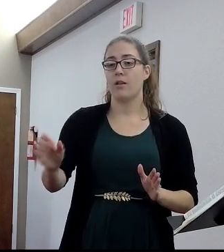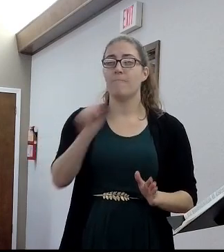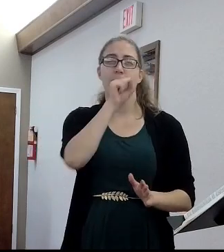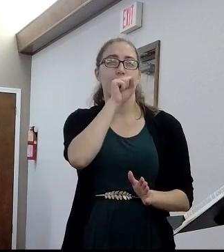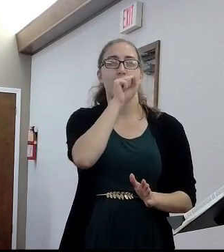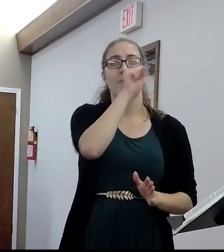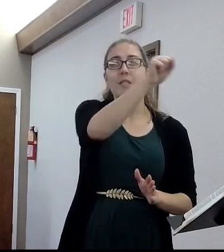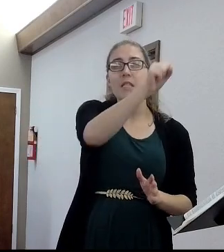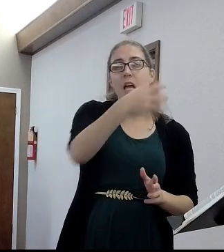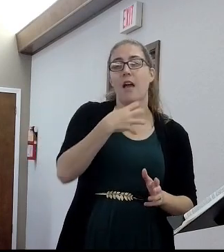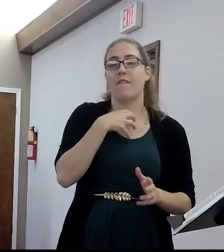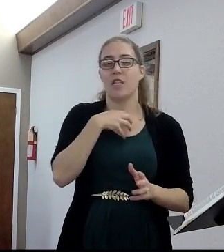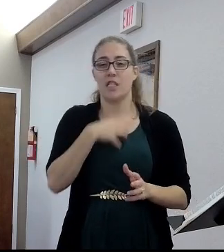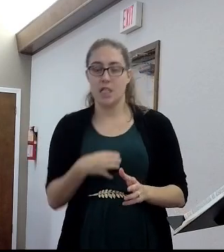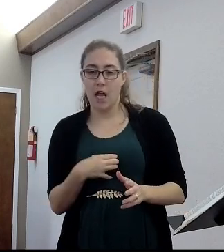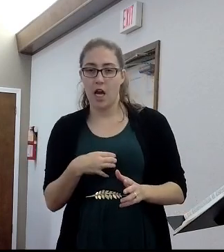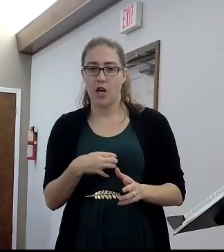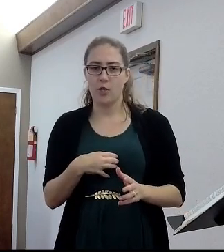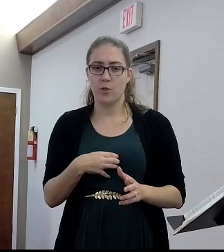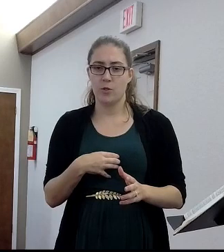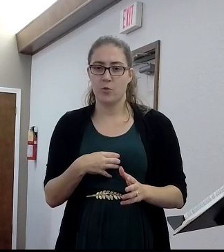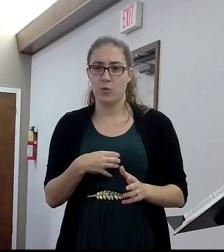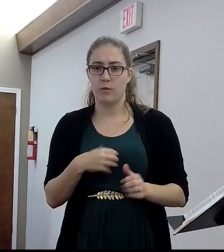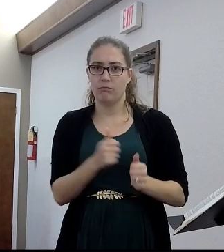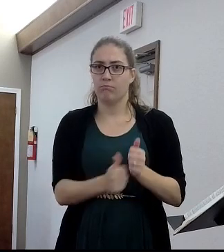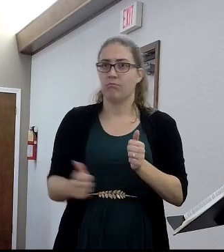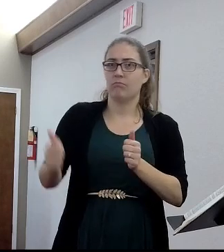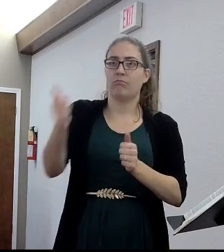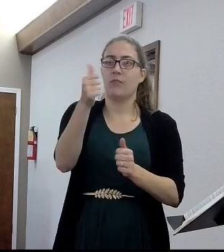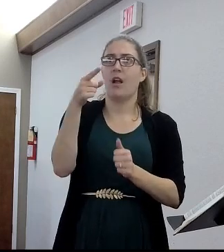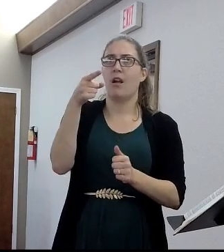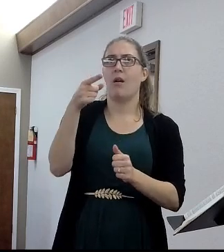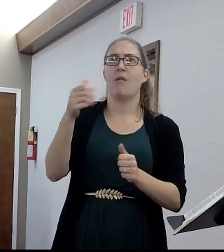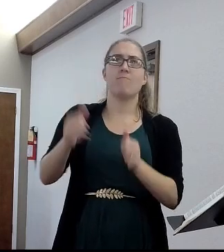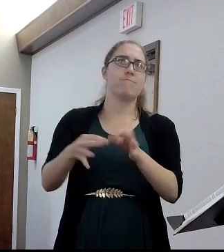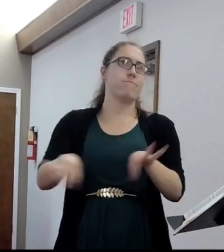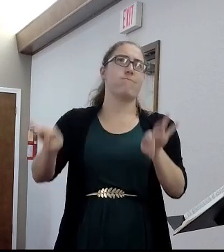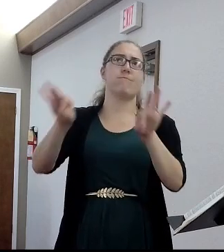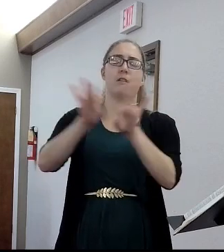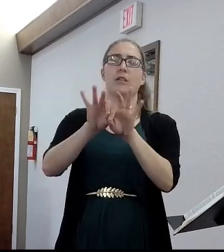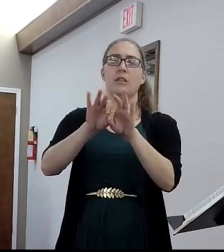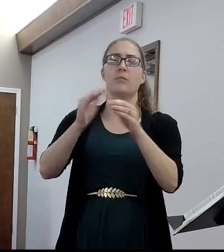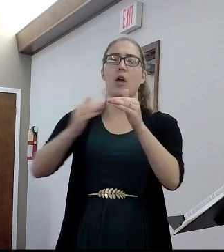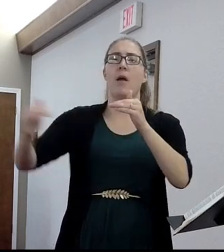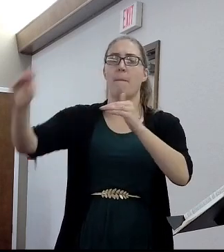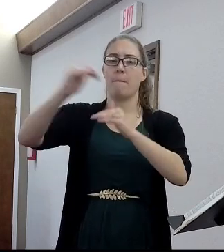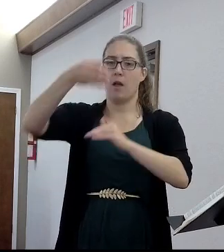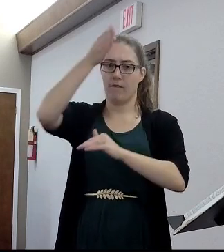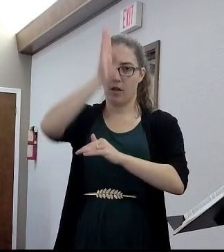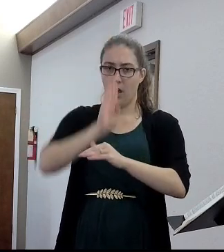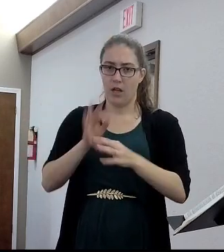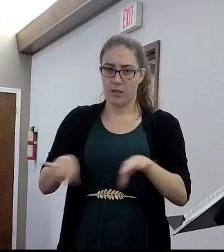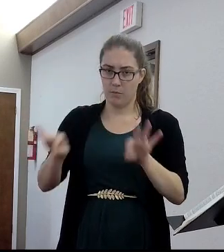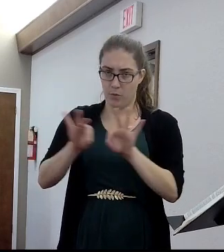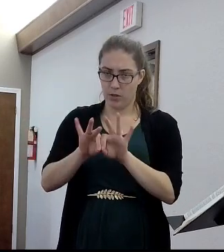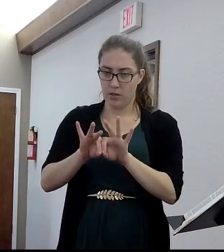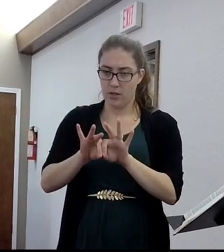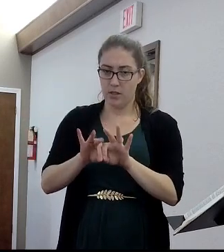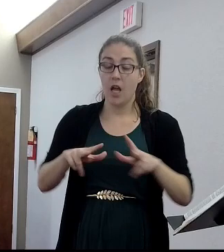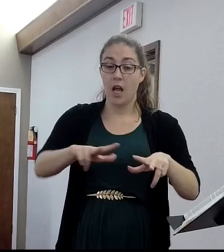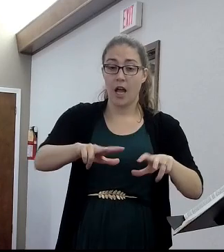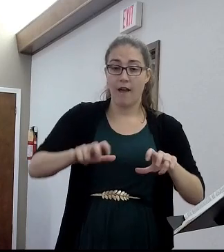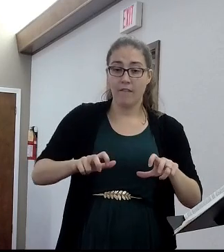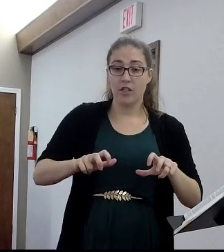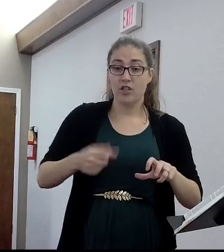it becomes such a priority to you that it is over and above God. Covetousness puts those material things